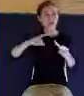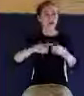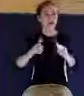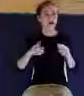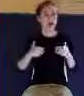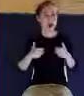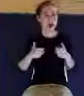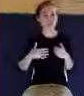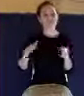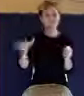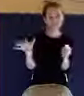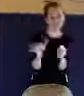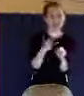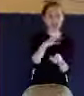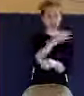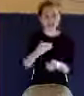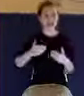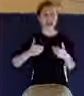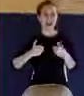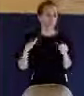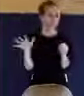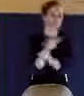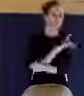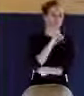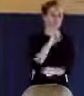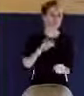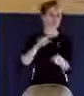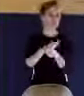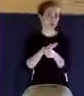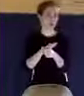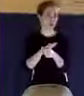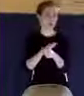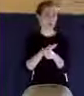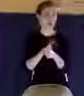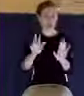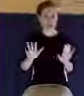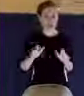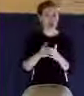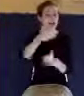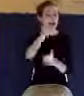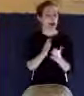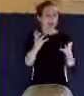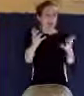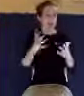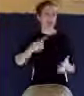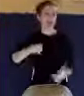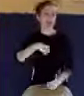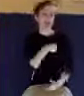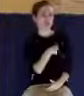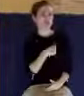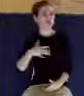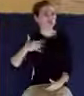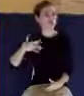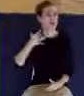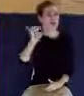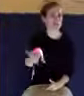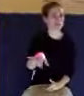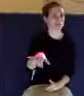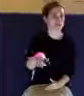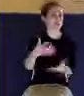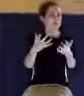assurance. And this is where God wants us. He wants us to know this. He wants us to have